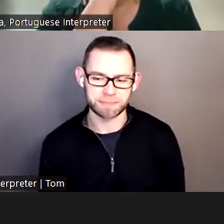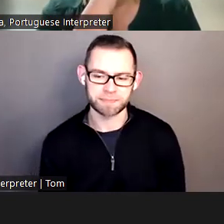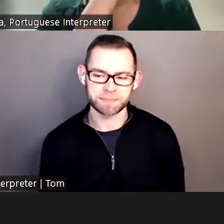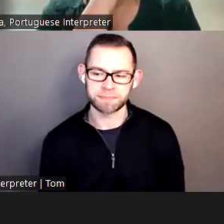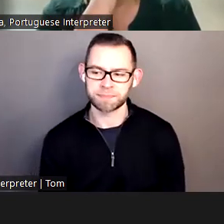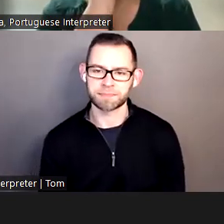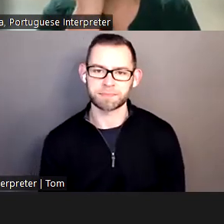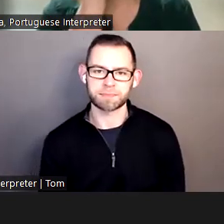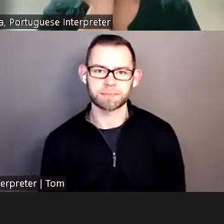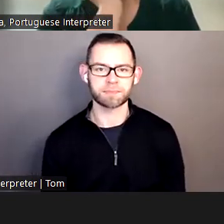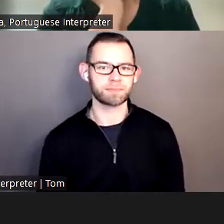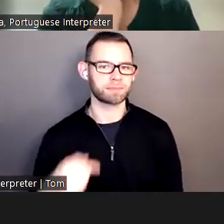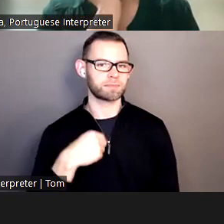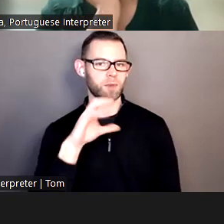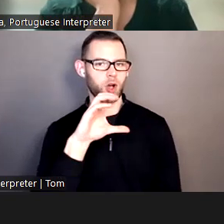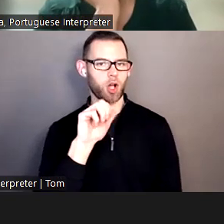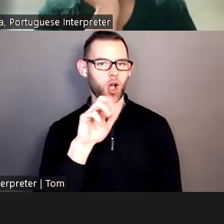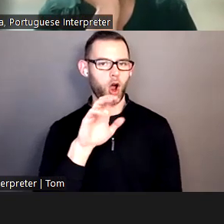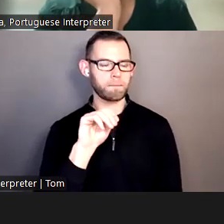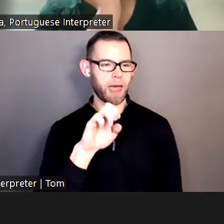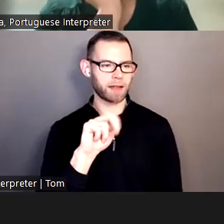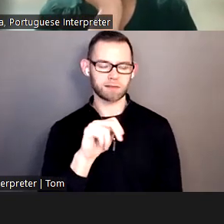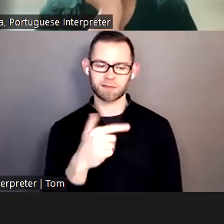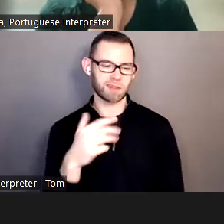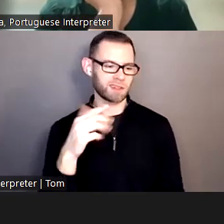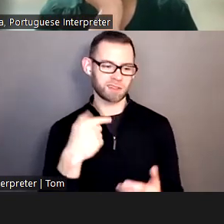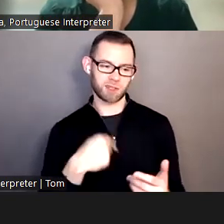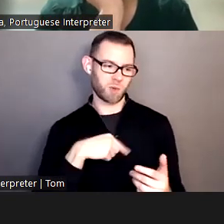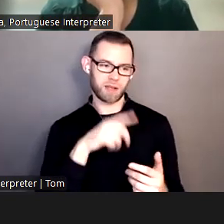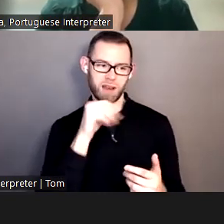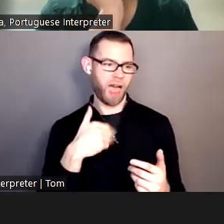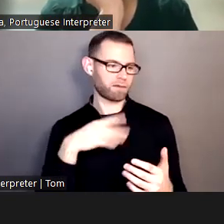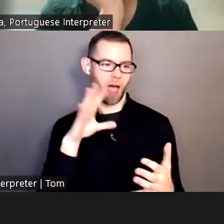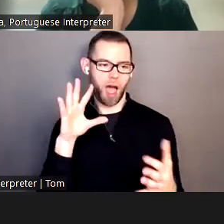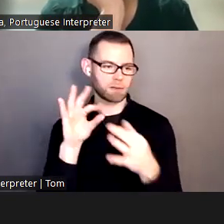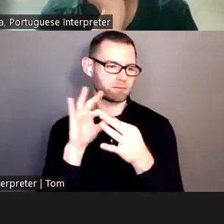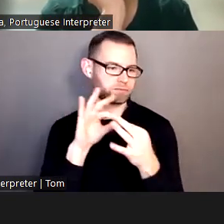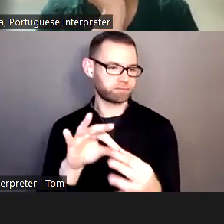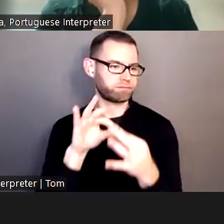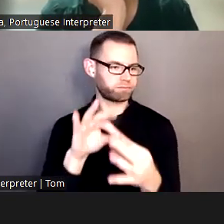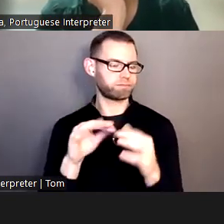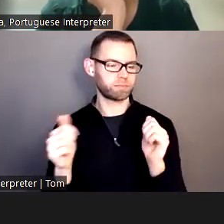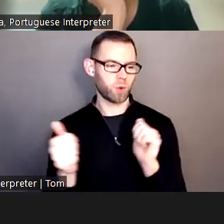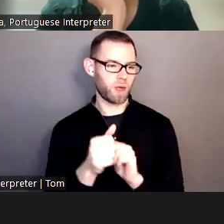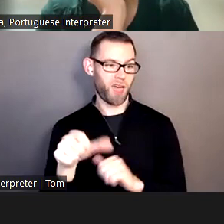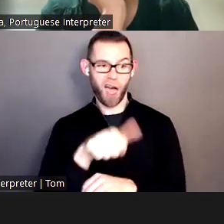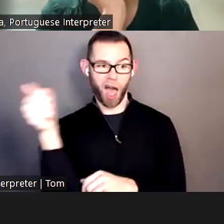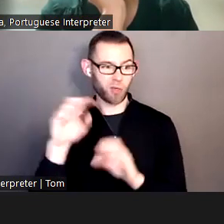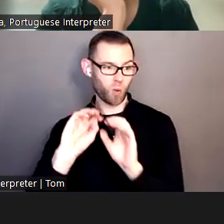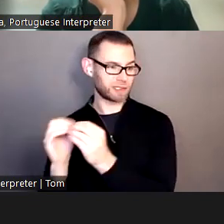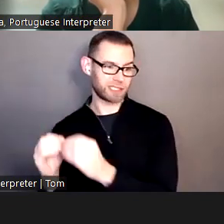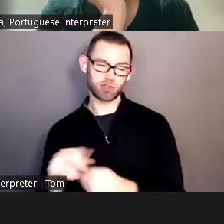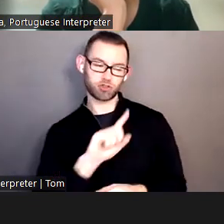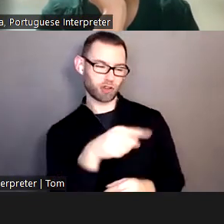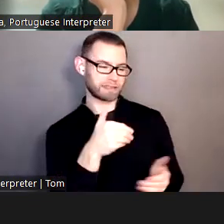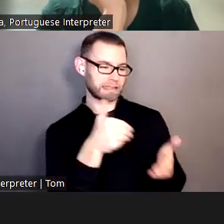So we don't have any affiliation with anyone else besides of neighbor neighbor. We've met with the